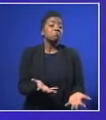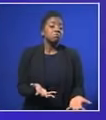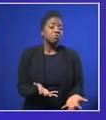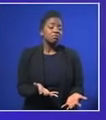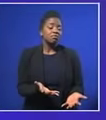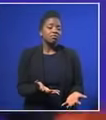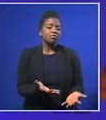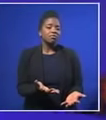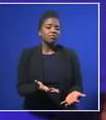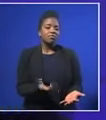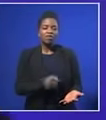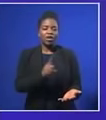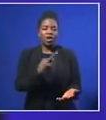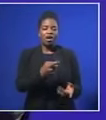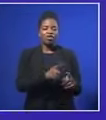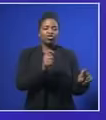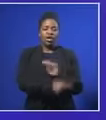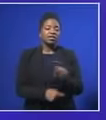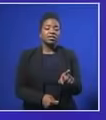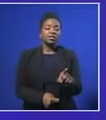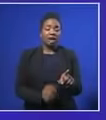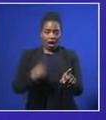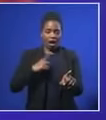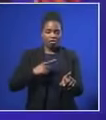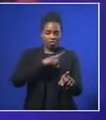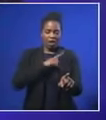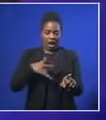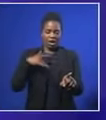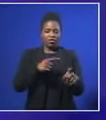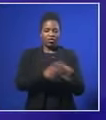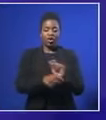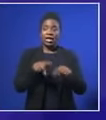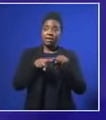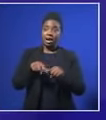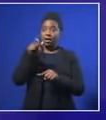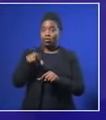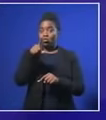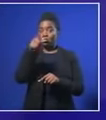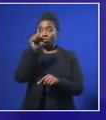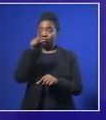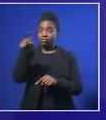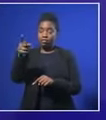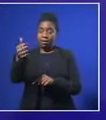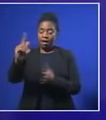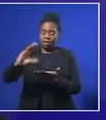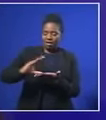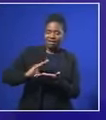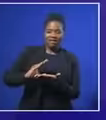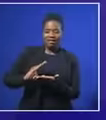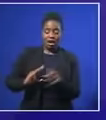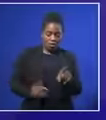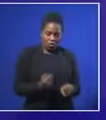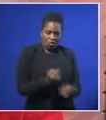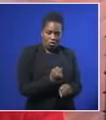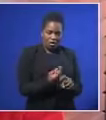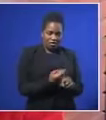then nobody can take that base from you. It's not dependent on somebody from the top, it's coming from people. You've earned it